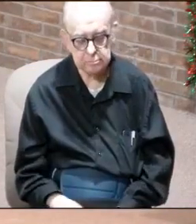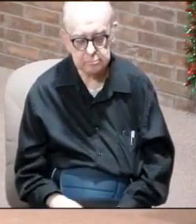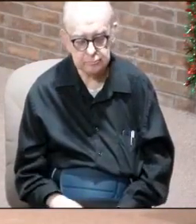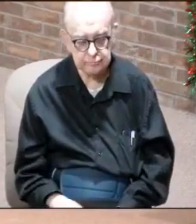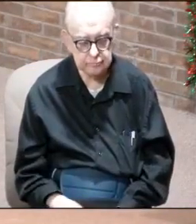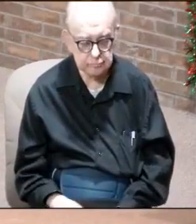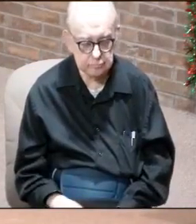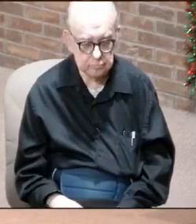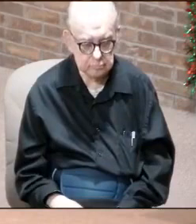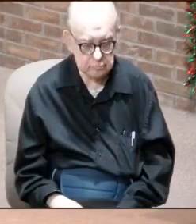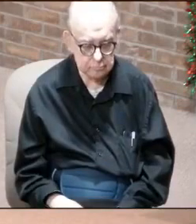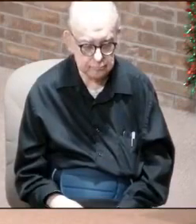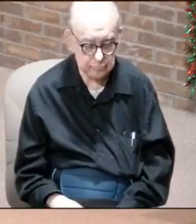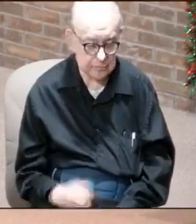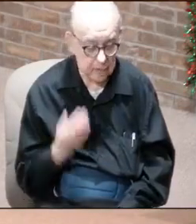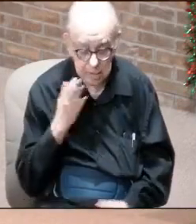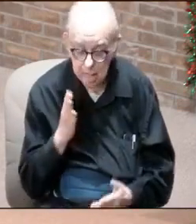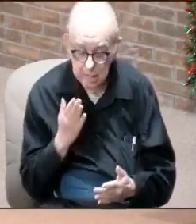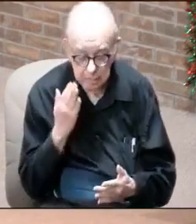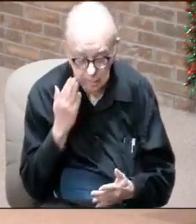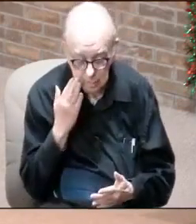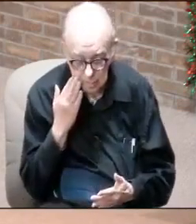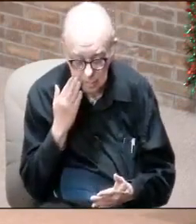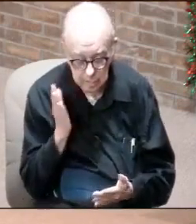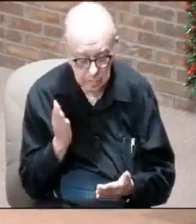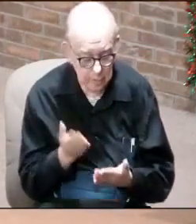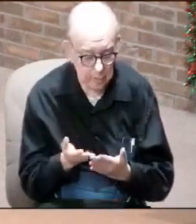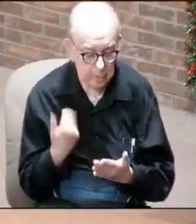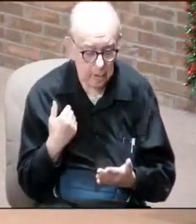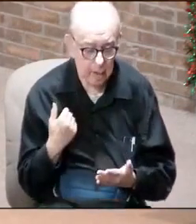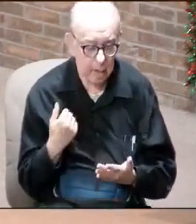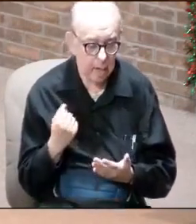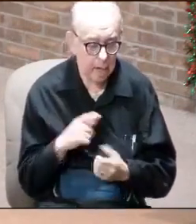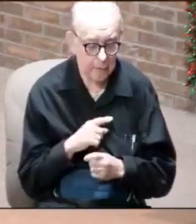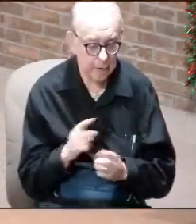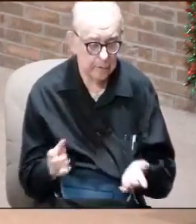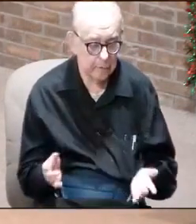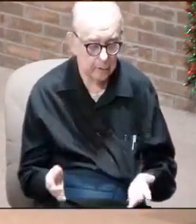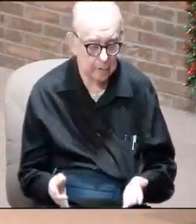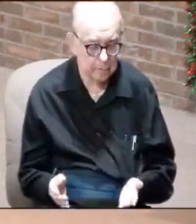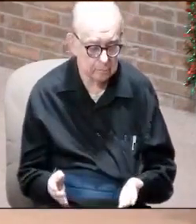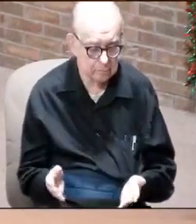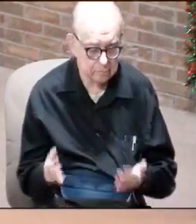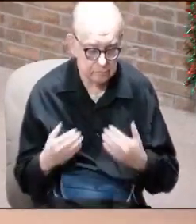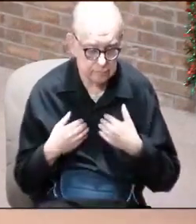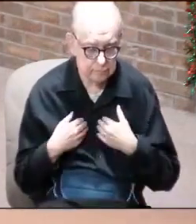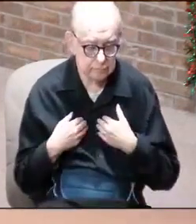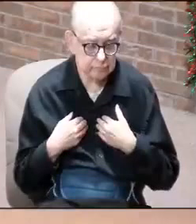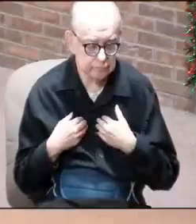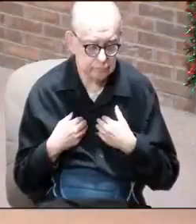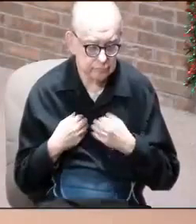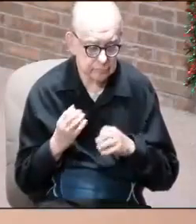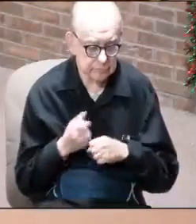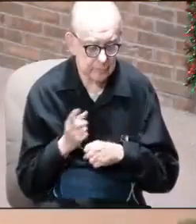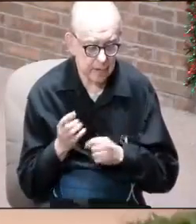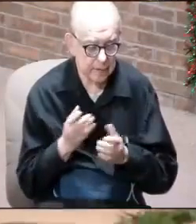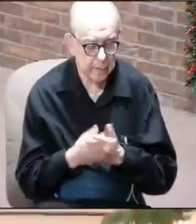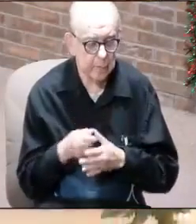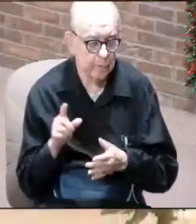Let me ask you this question. How many of you all have made it through 2020?